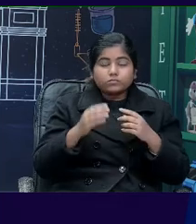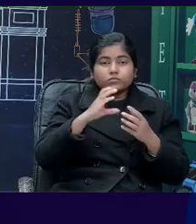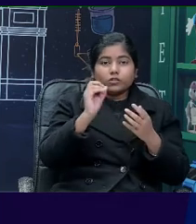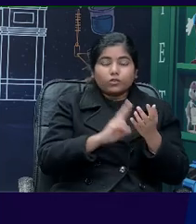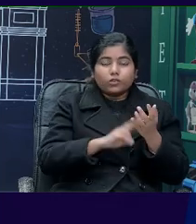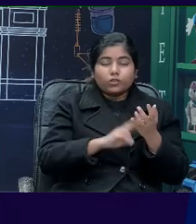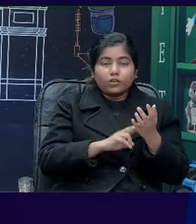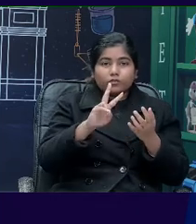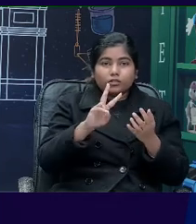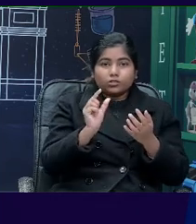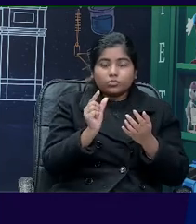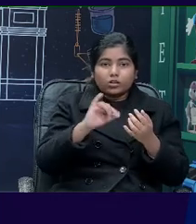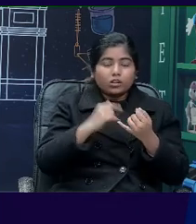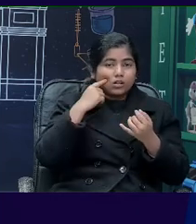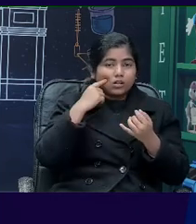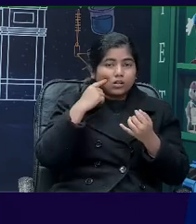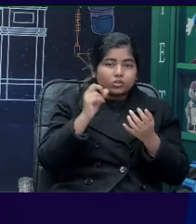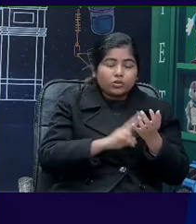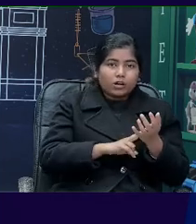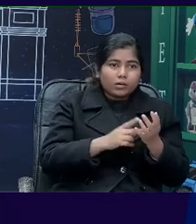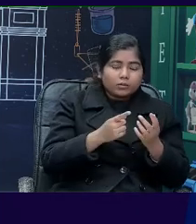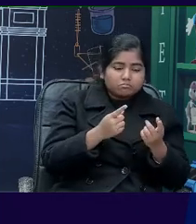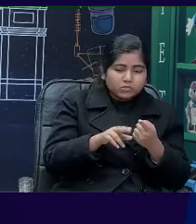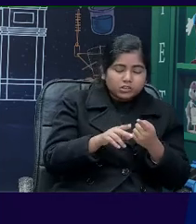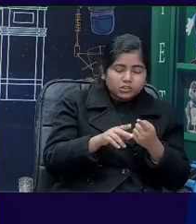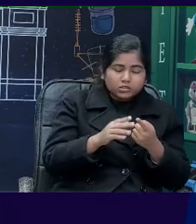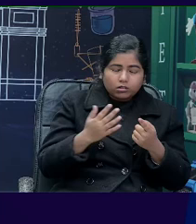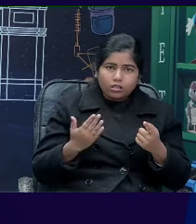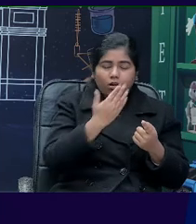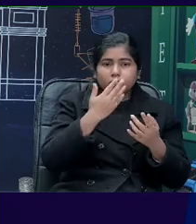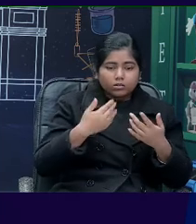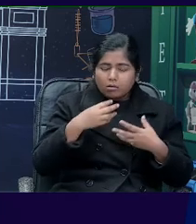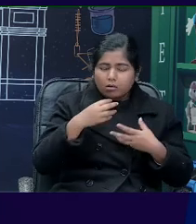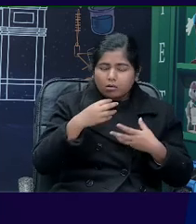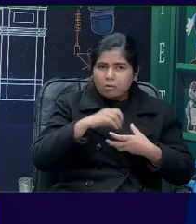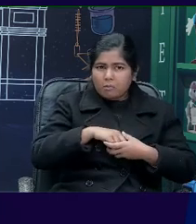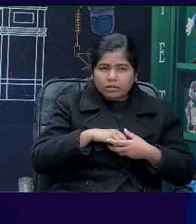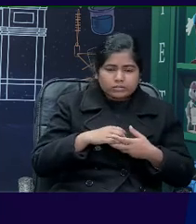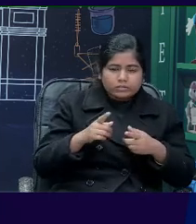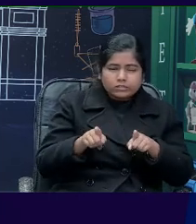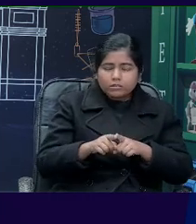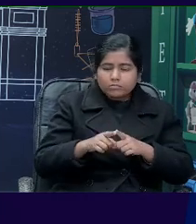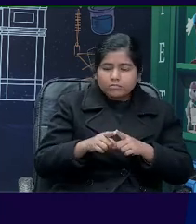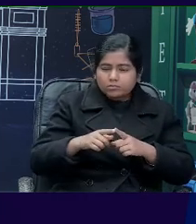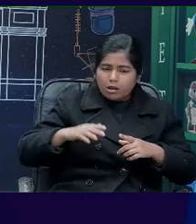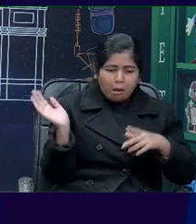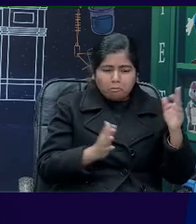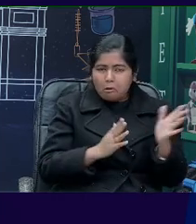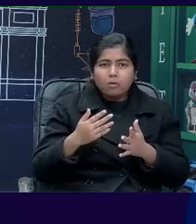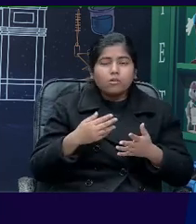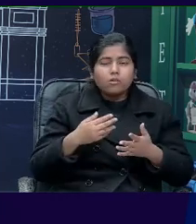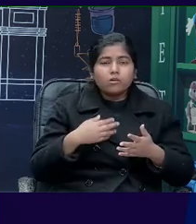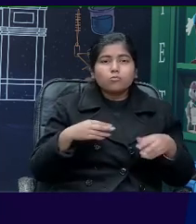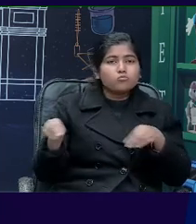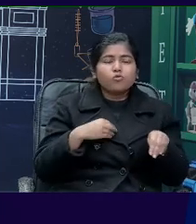convulsion. Convulsion is a sudden violent movement of the body and involuntary movement that you cannot control.